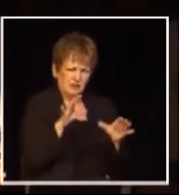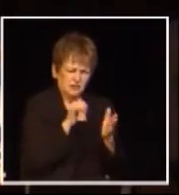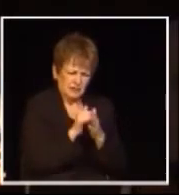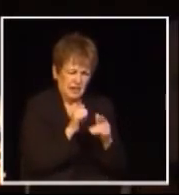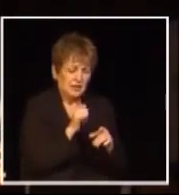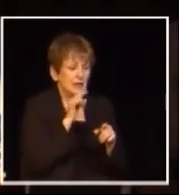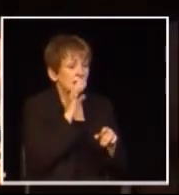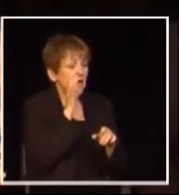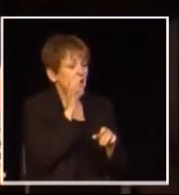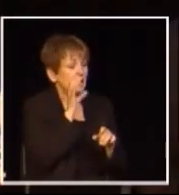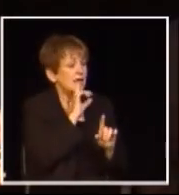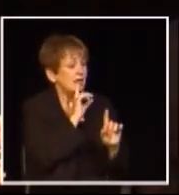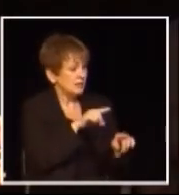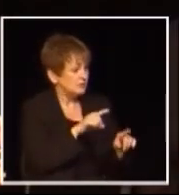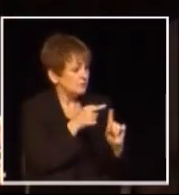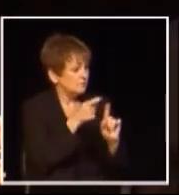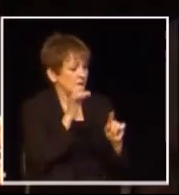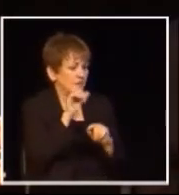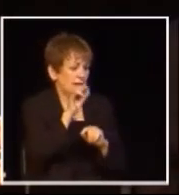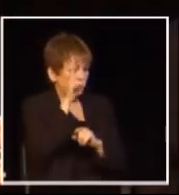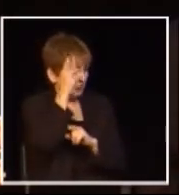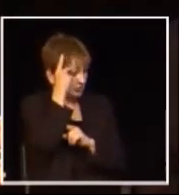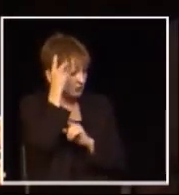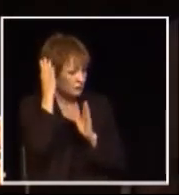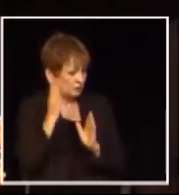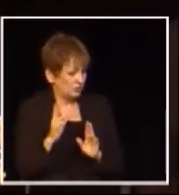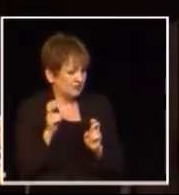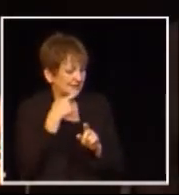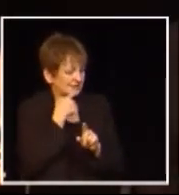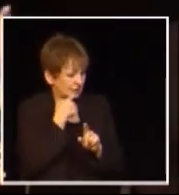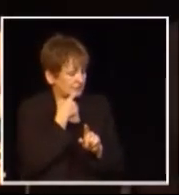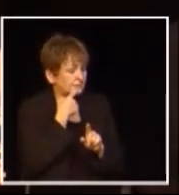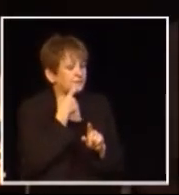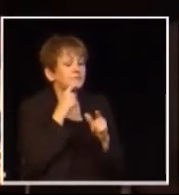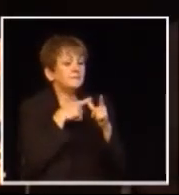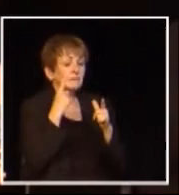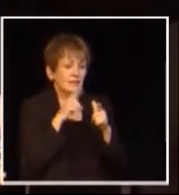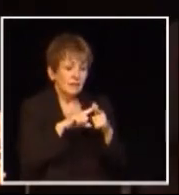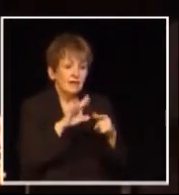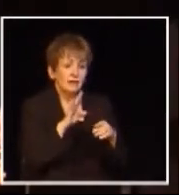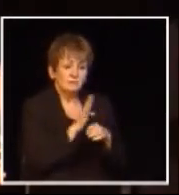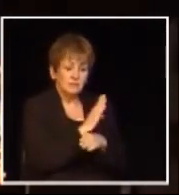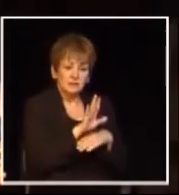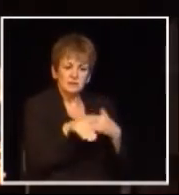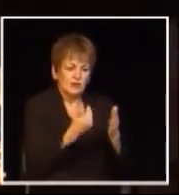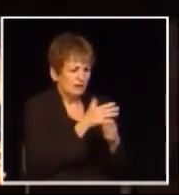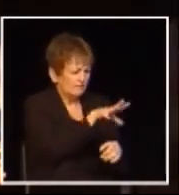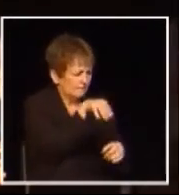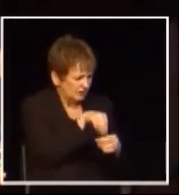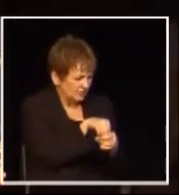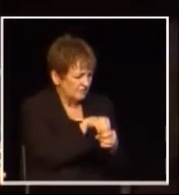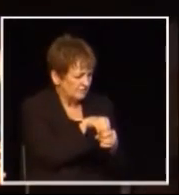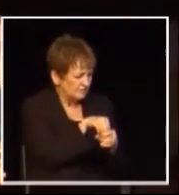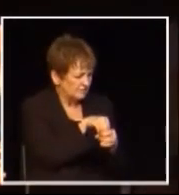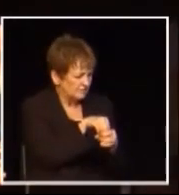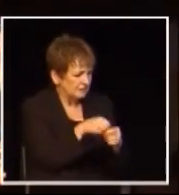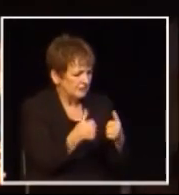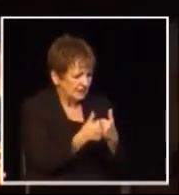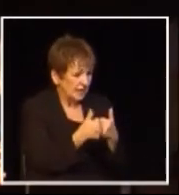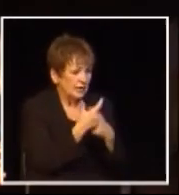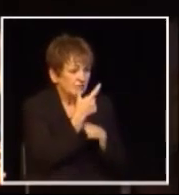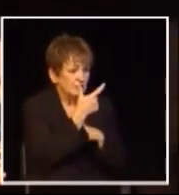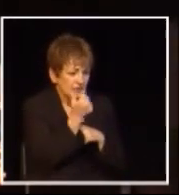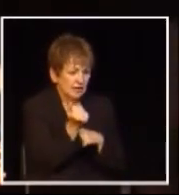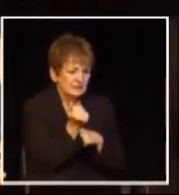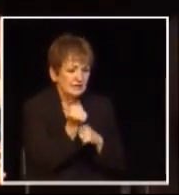we researched and we said well why would they do that and the answer by this bureaucrat who created it was that way every business has skin in the game